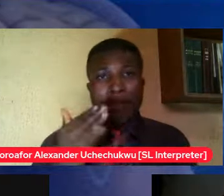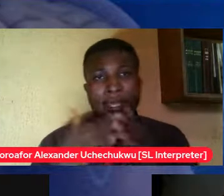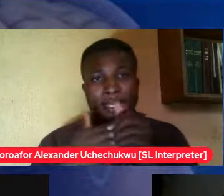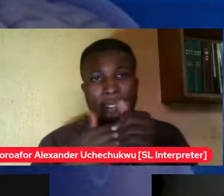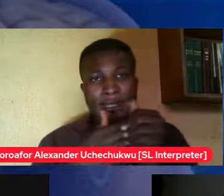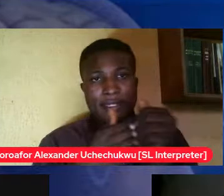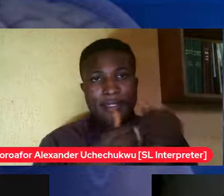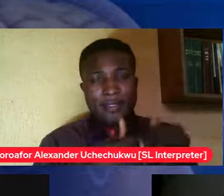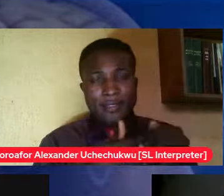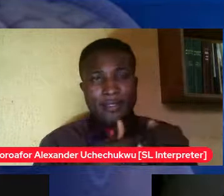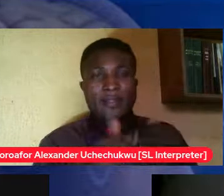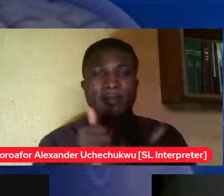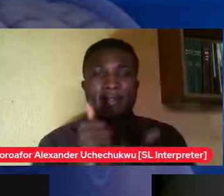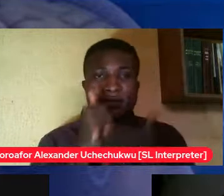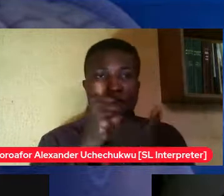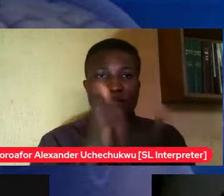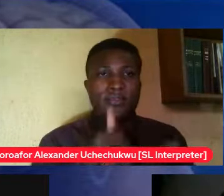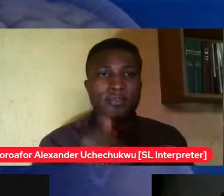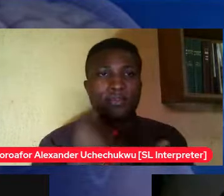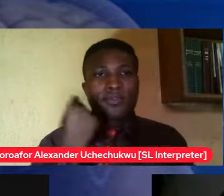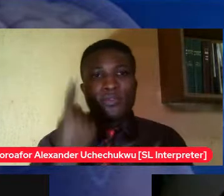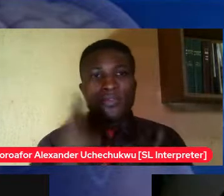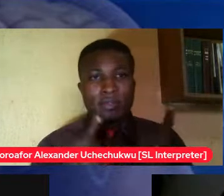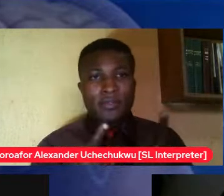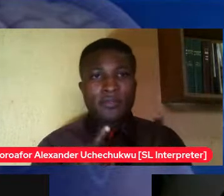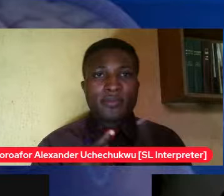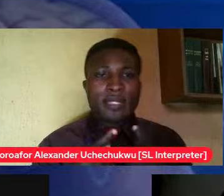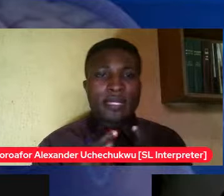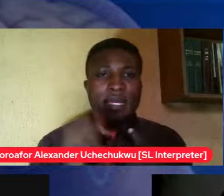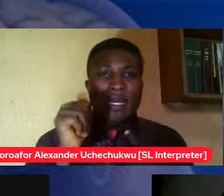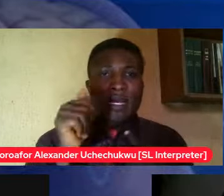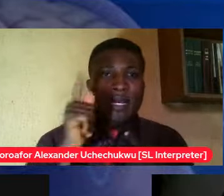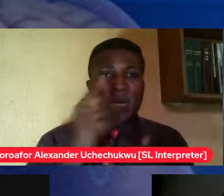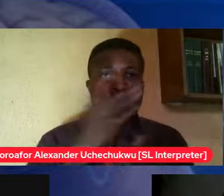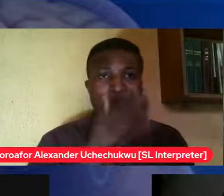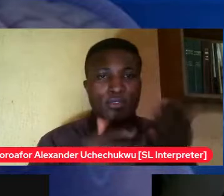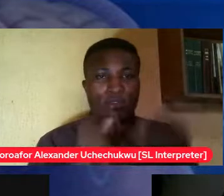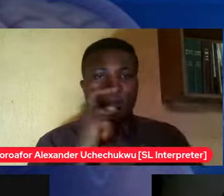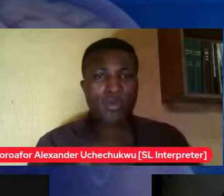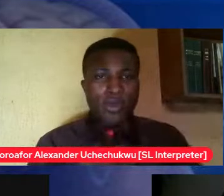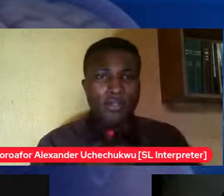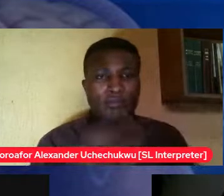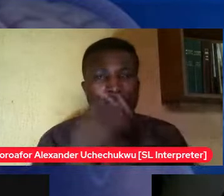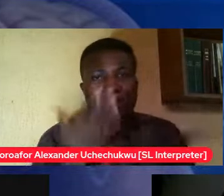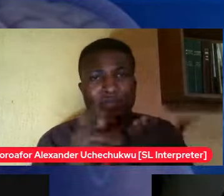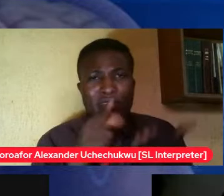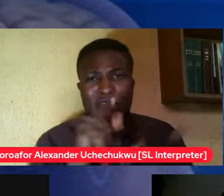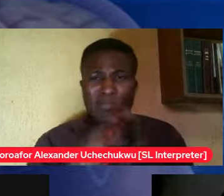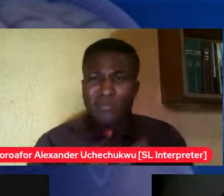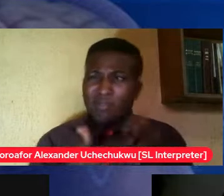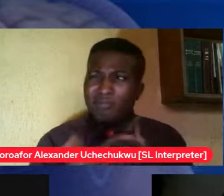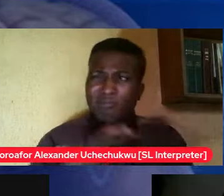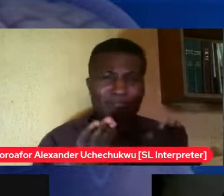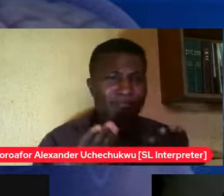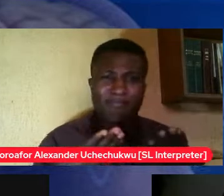at a point it was as if she was addicted to it and the mom just so